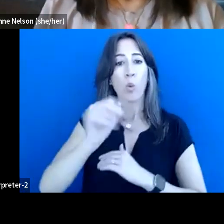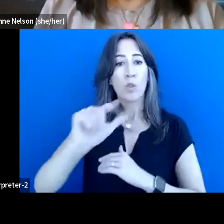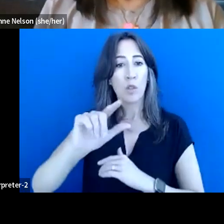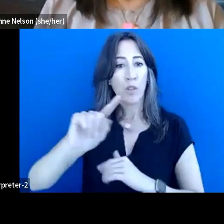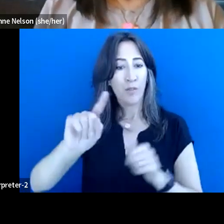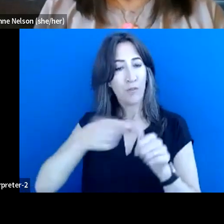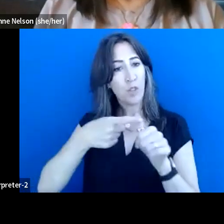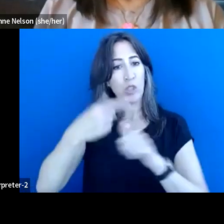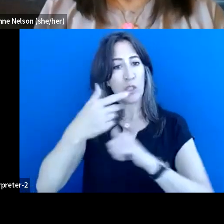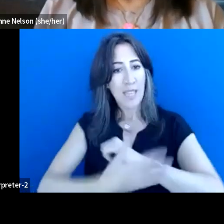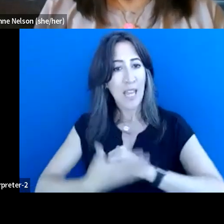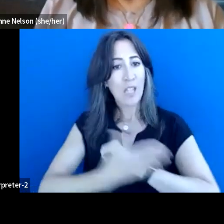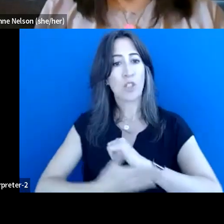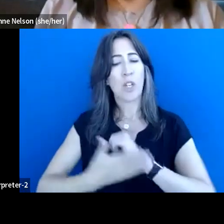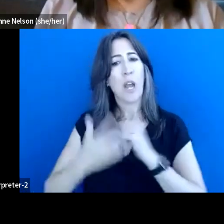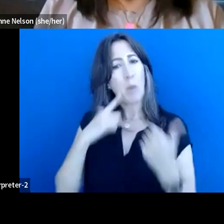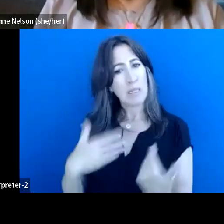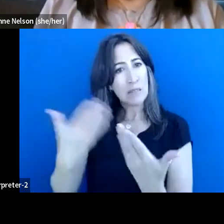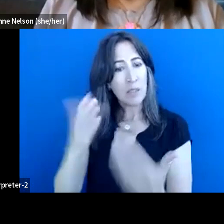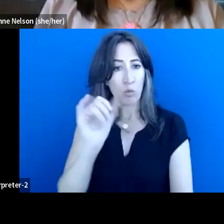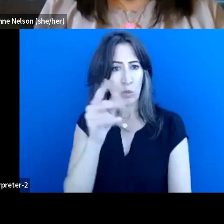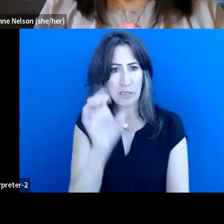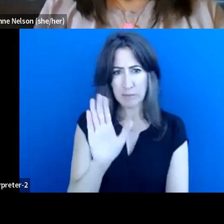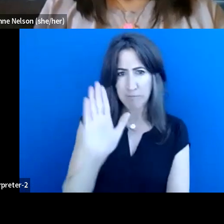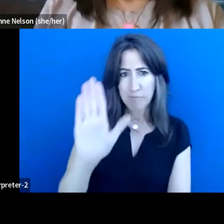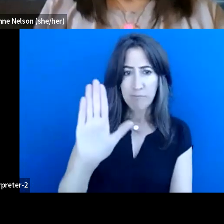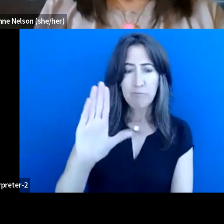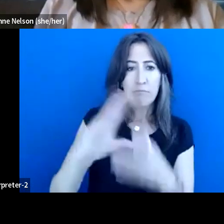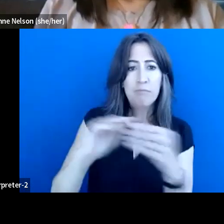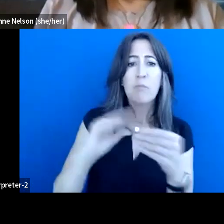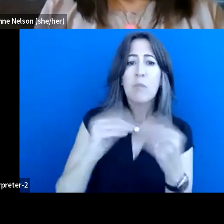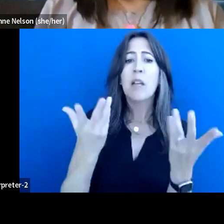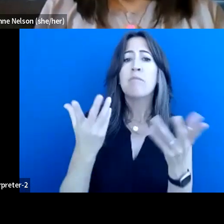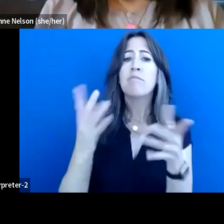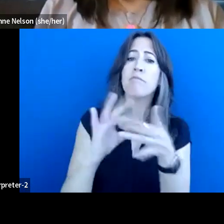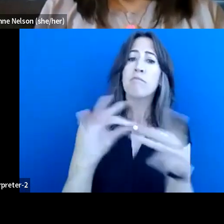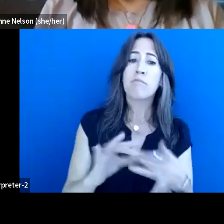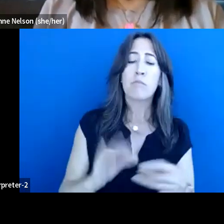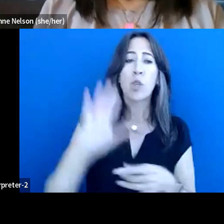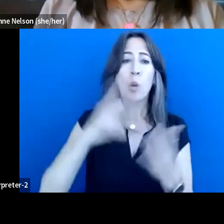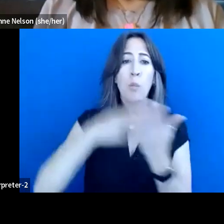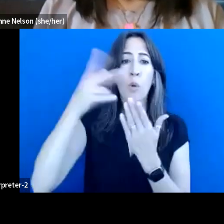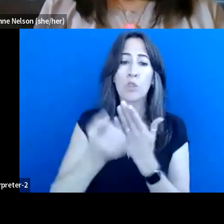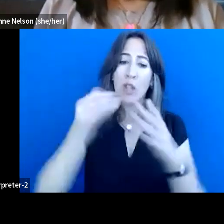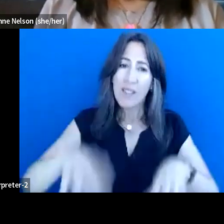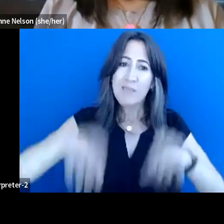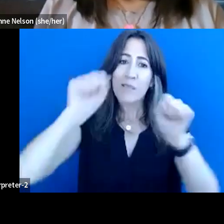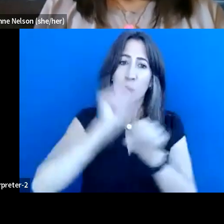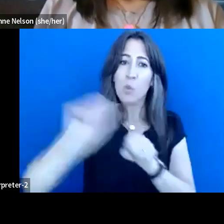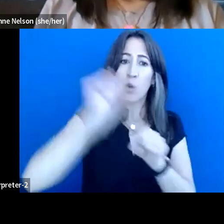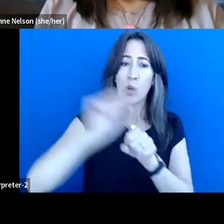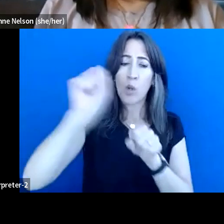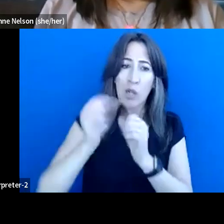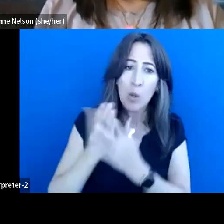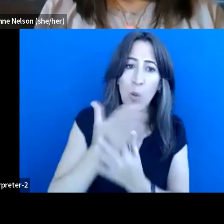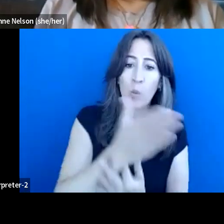first to talk about some of the projects that coastal first nations has been working on that is really taking a lot of the knowledge,